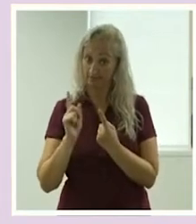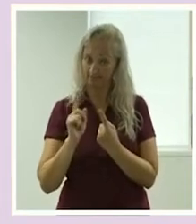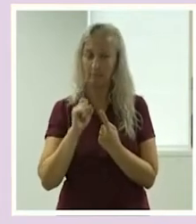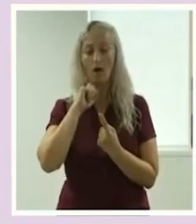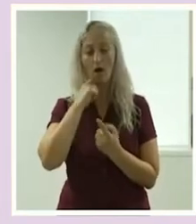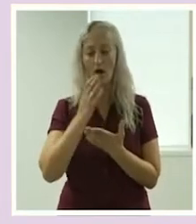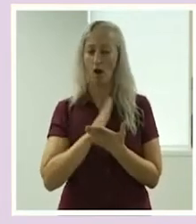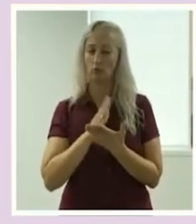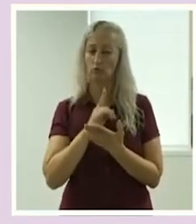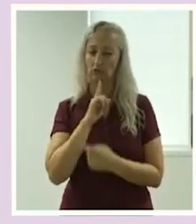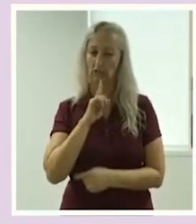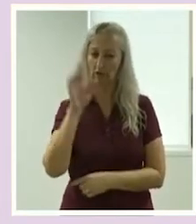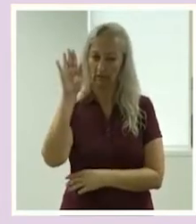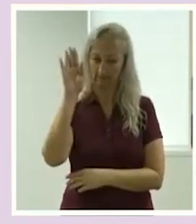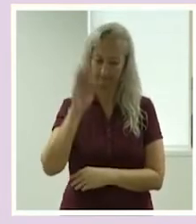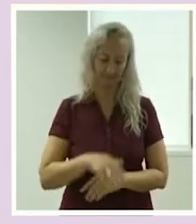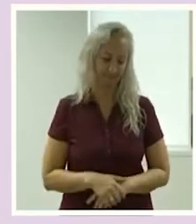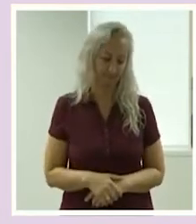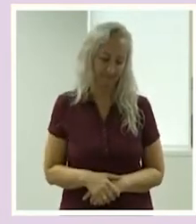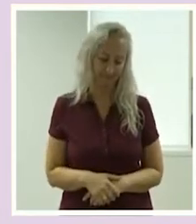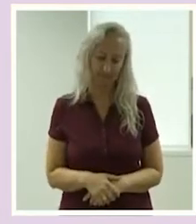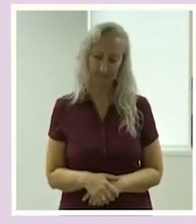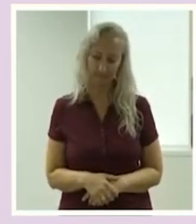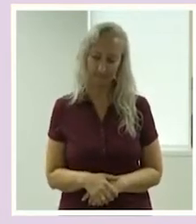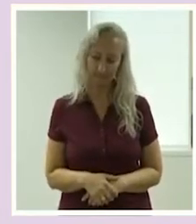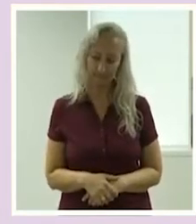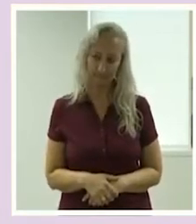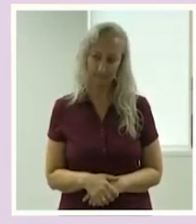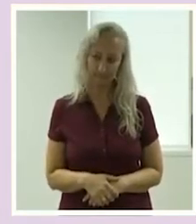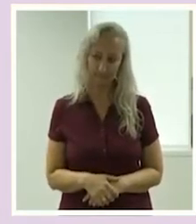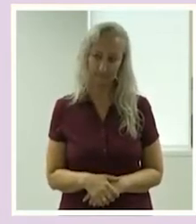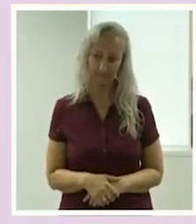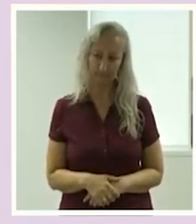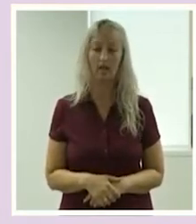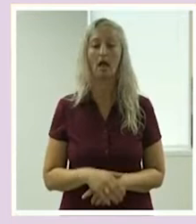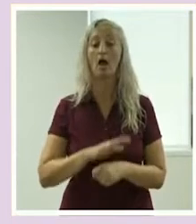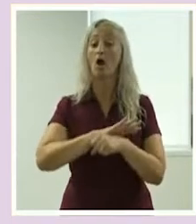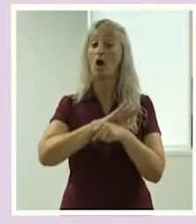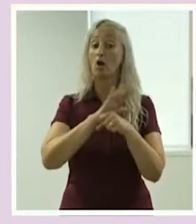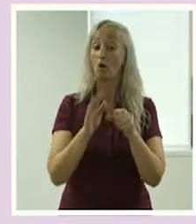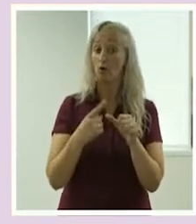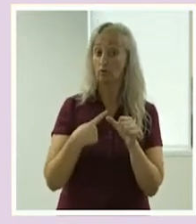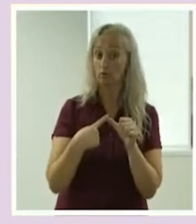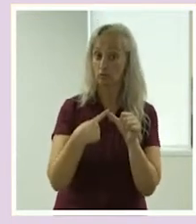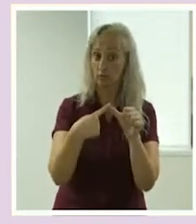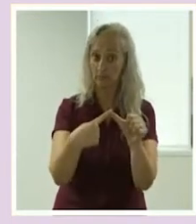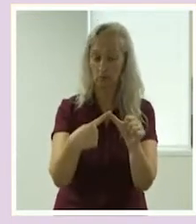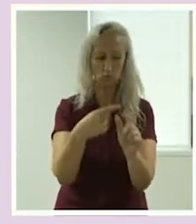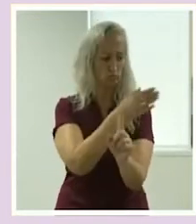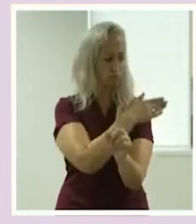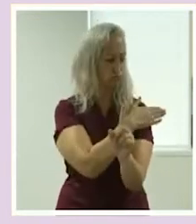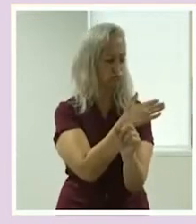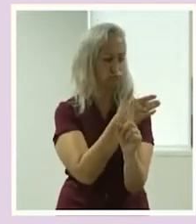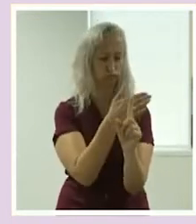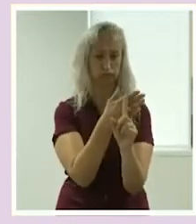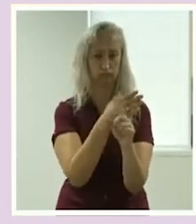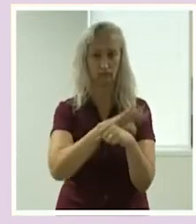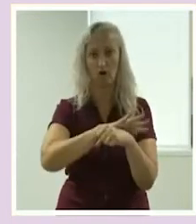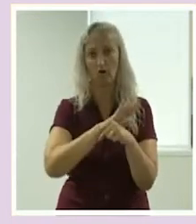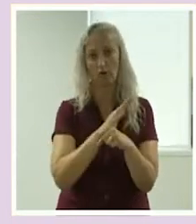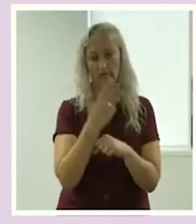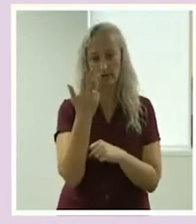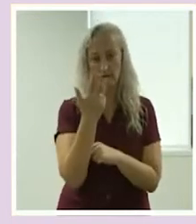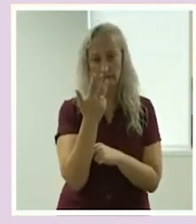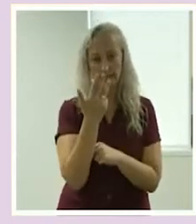we've either been doing or in the process of rolling out. So in terms of COVID response, during COVID-19, to